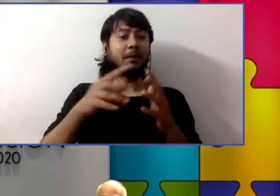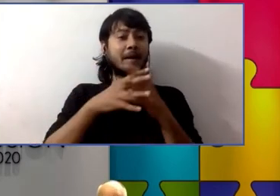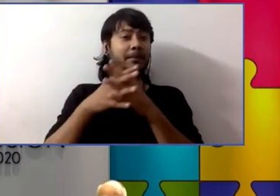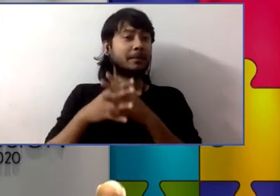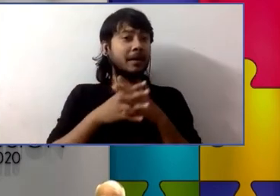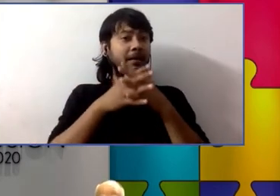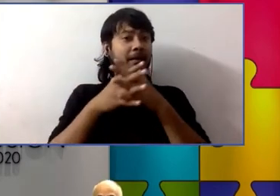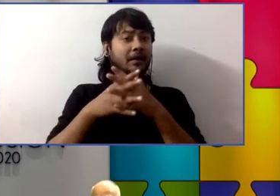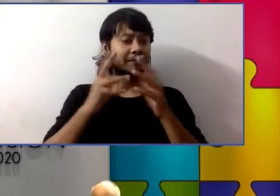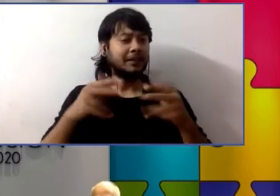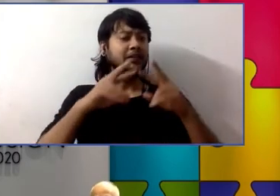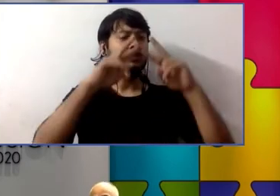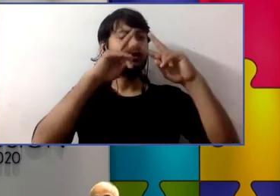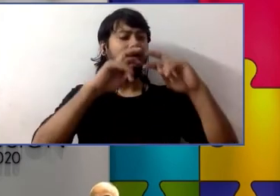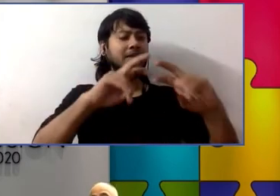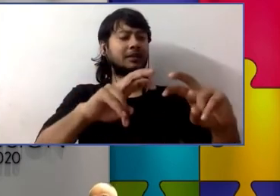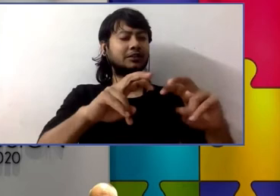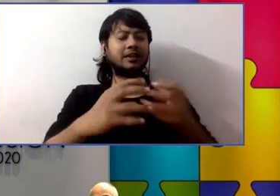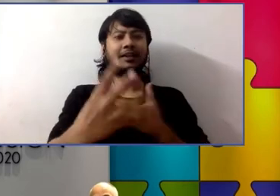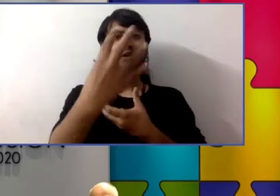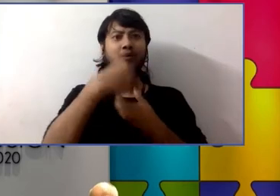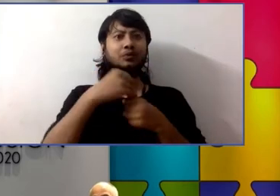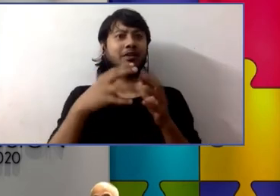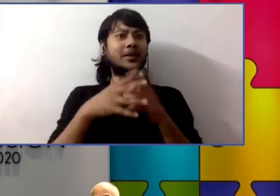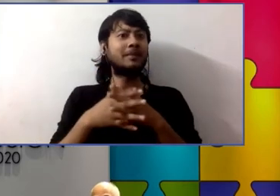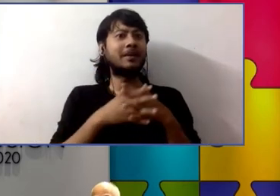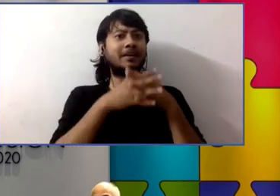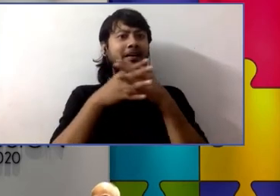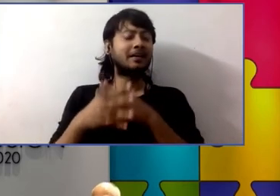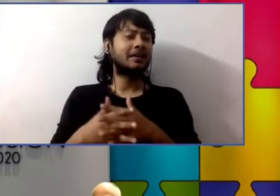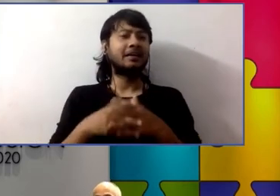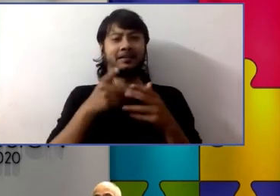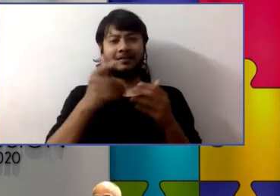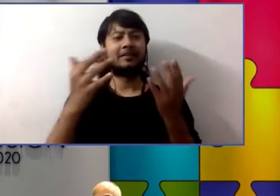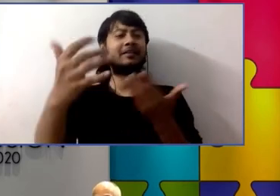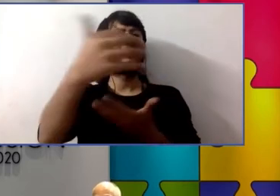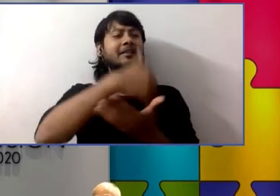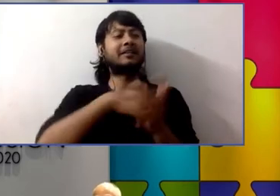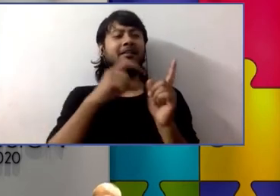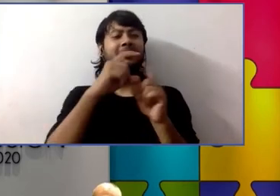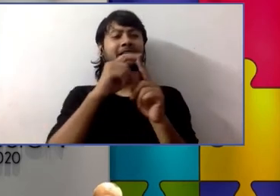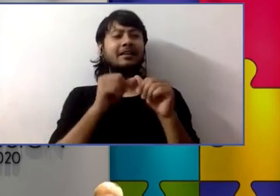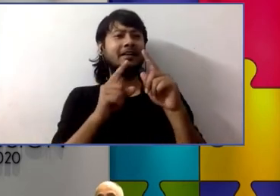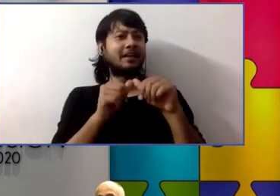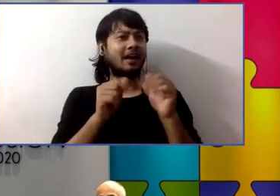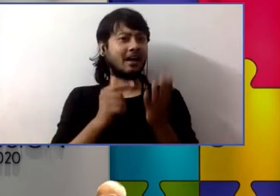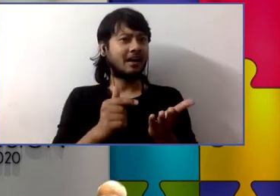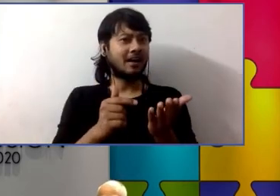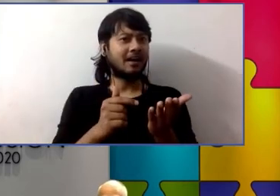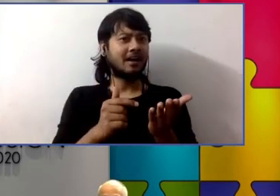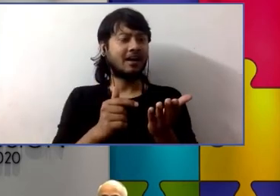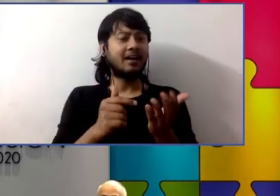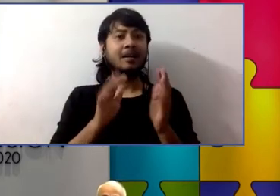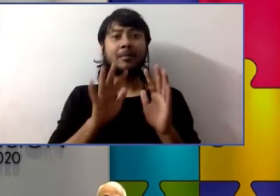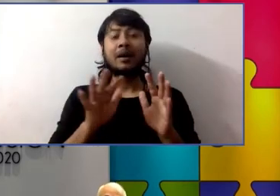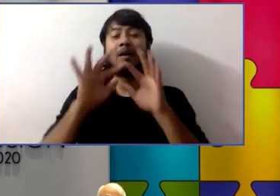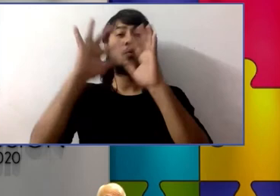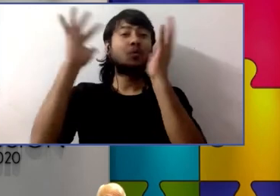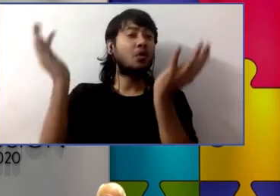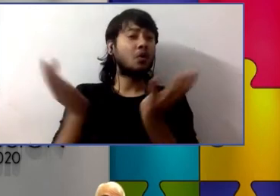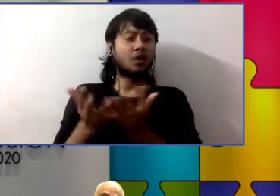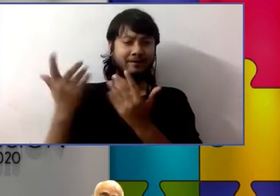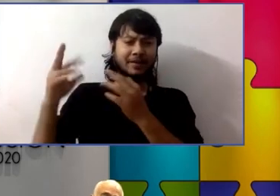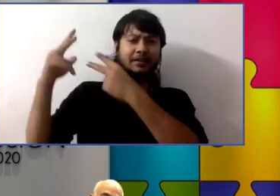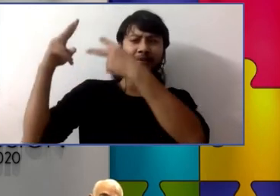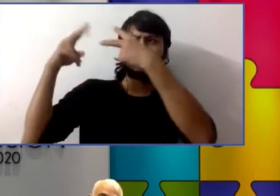inclusion and when i say this country i actually talking about the united states but this is also validated by worldwide studies that says that